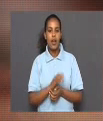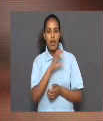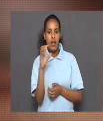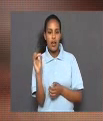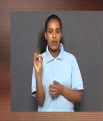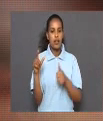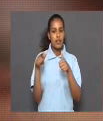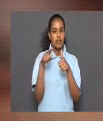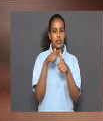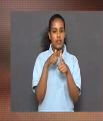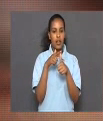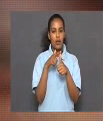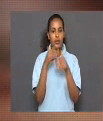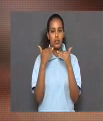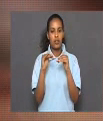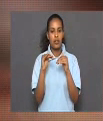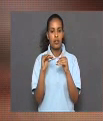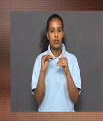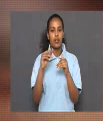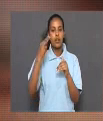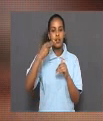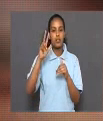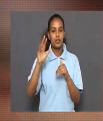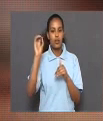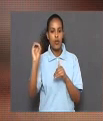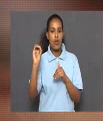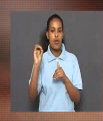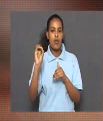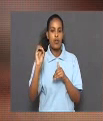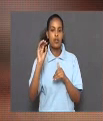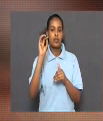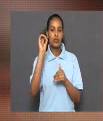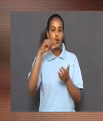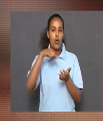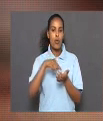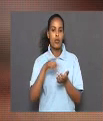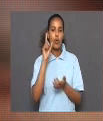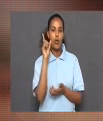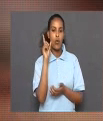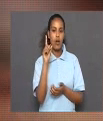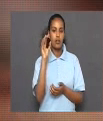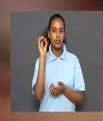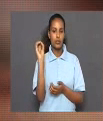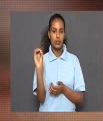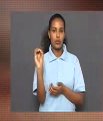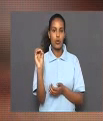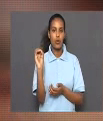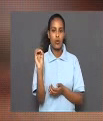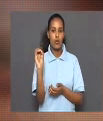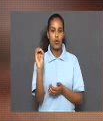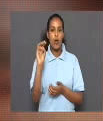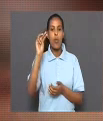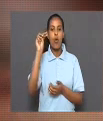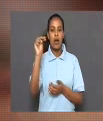And the initial concentration of hydronium ion is 0.10